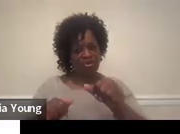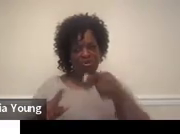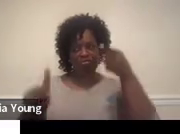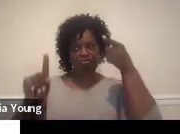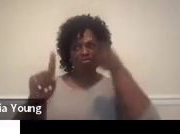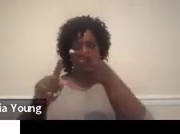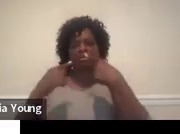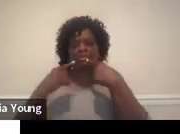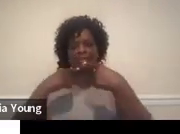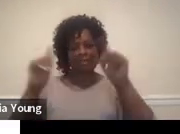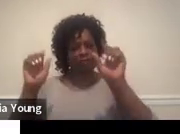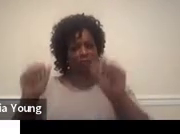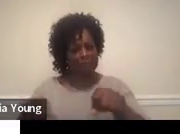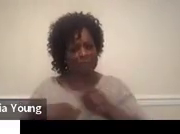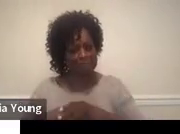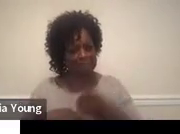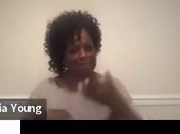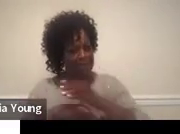goals.